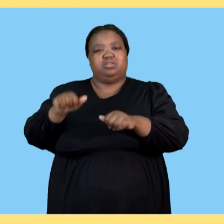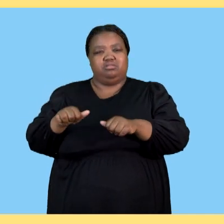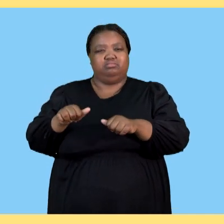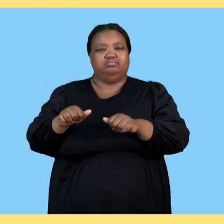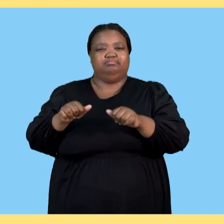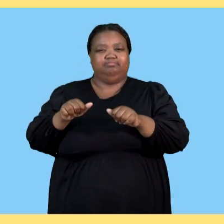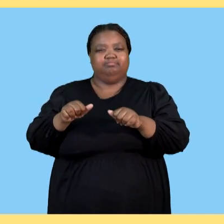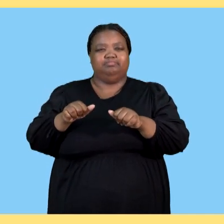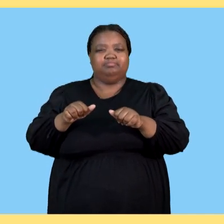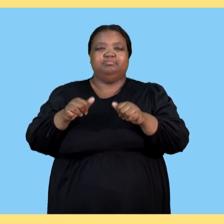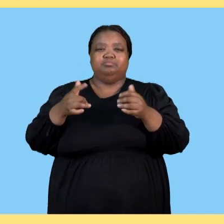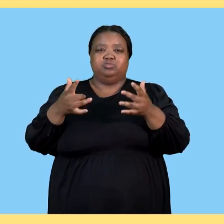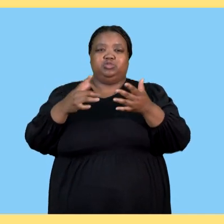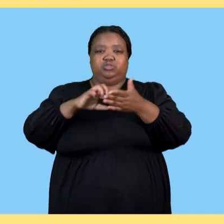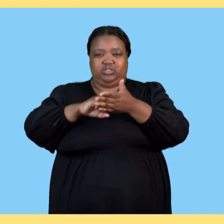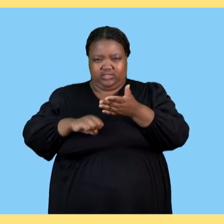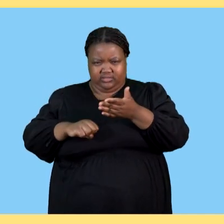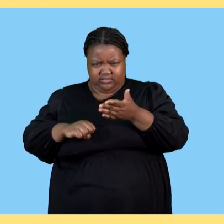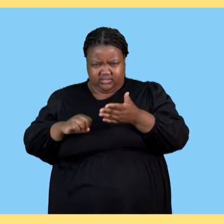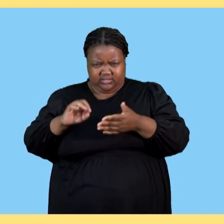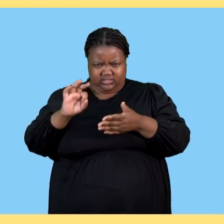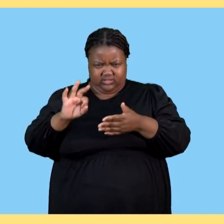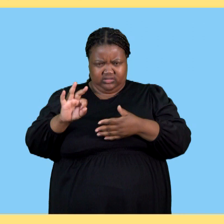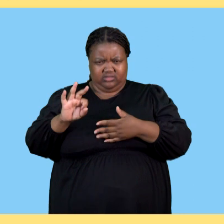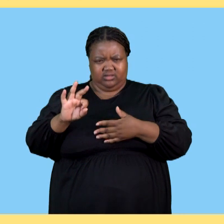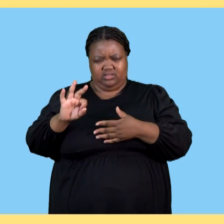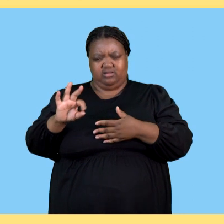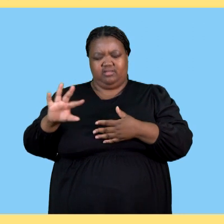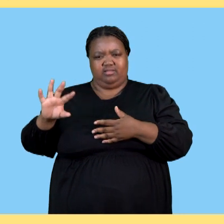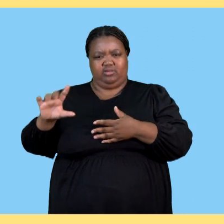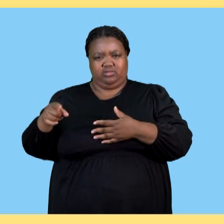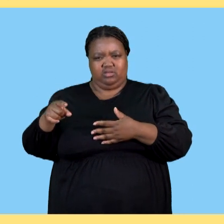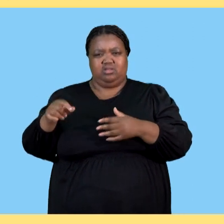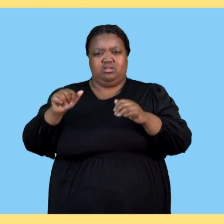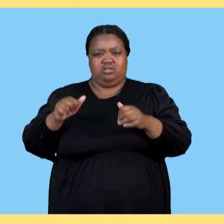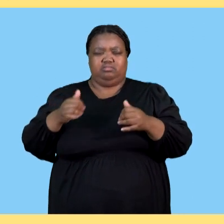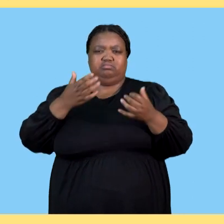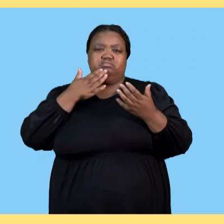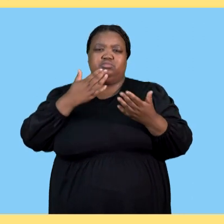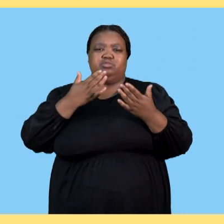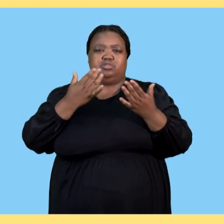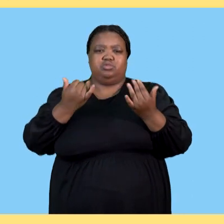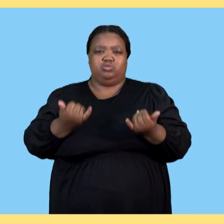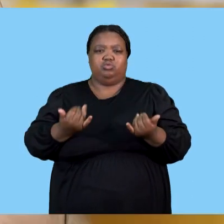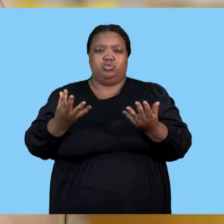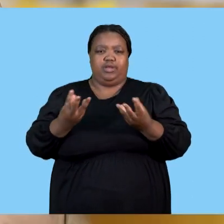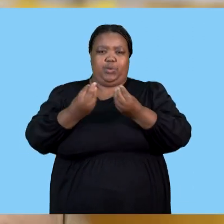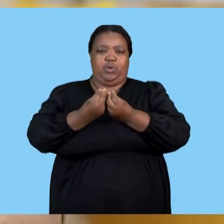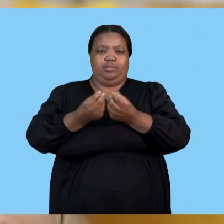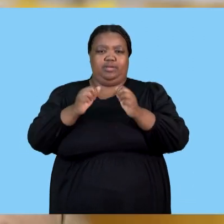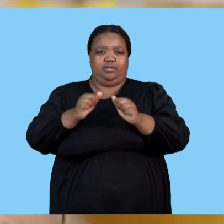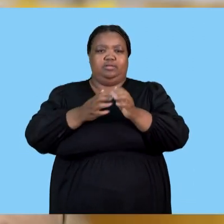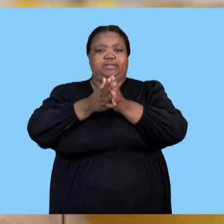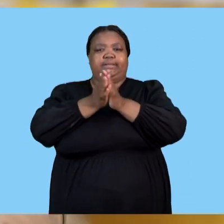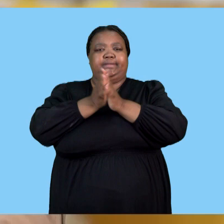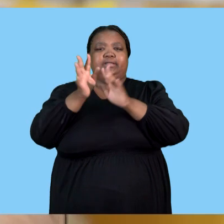of $4,500. How much will be recorded in note nine as creditors for salaries? Thank you so much,